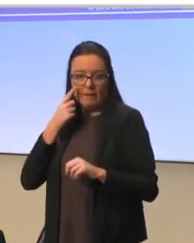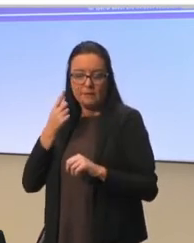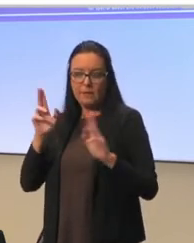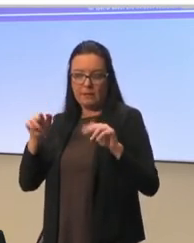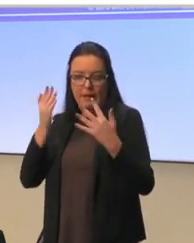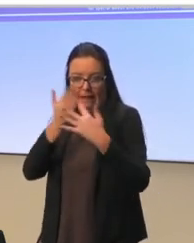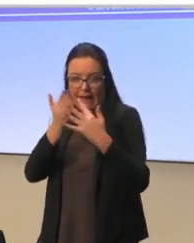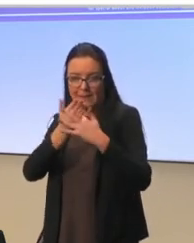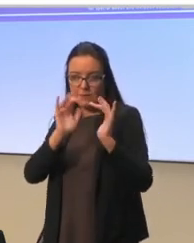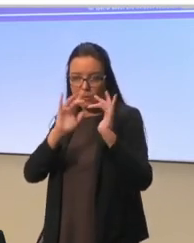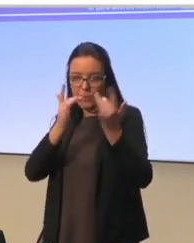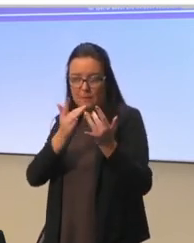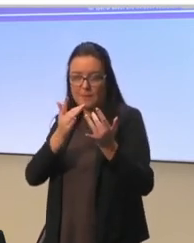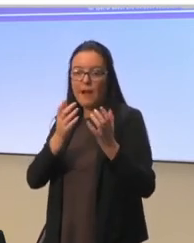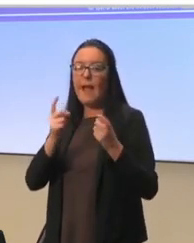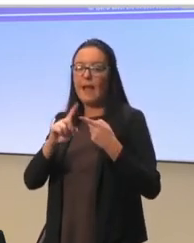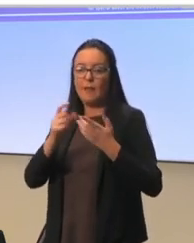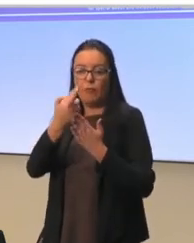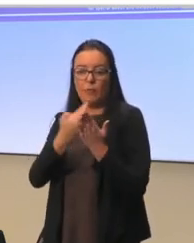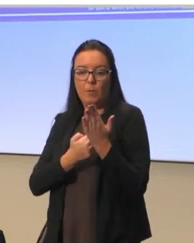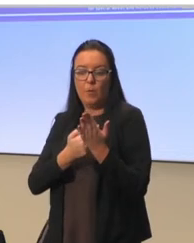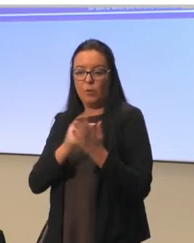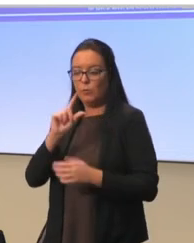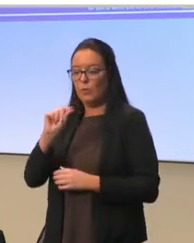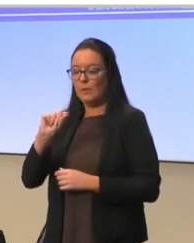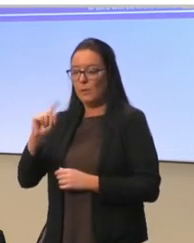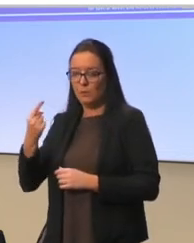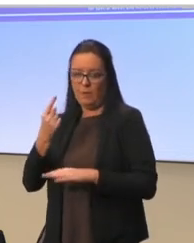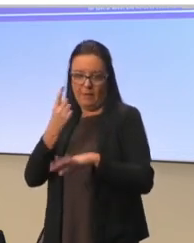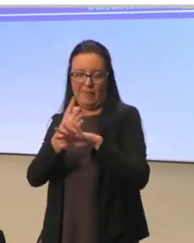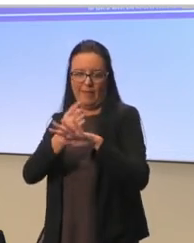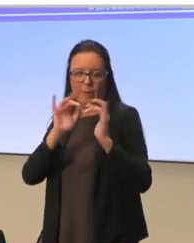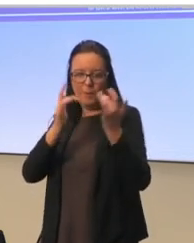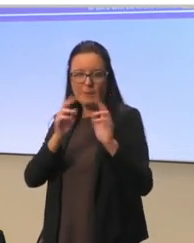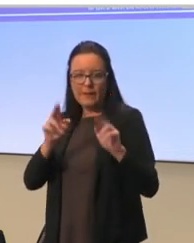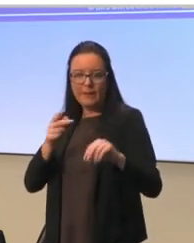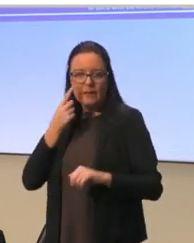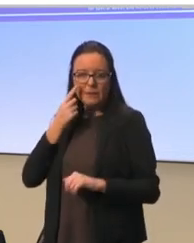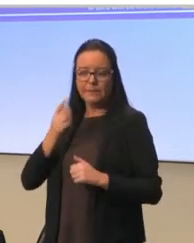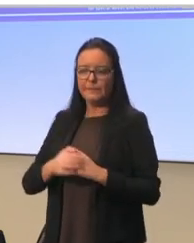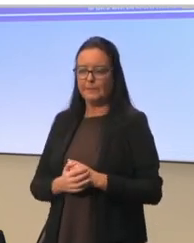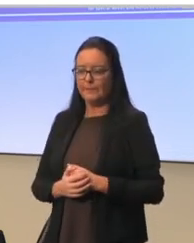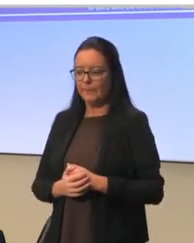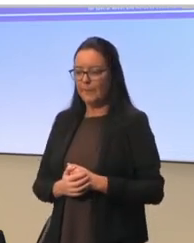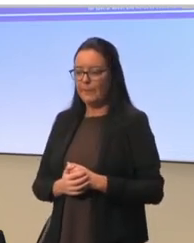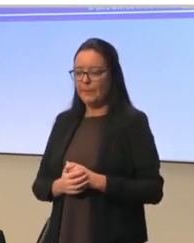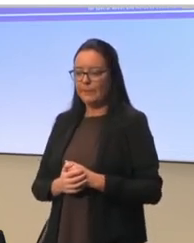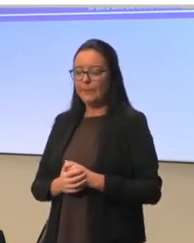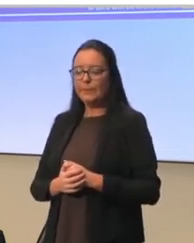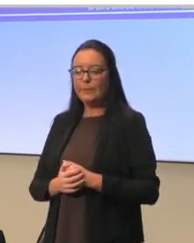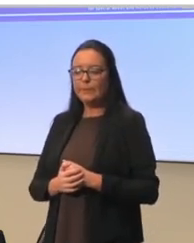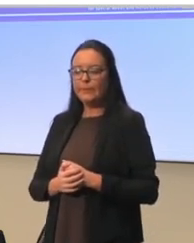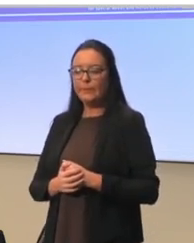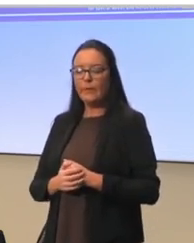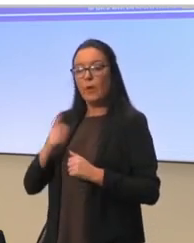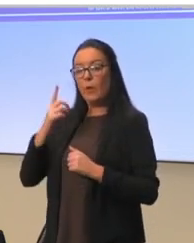so you can find this report on the 2021 publications, actually. And I want to refer to one of the